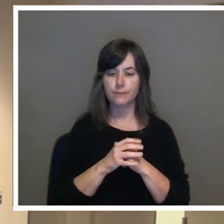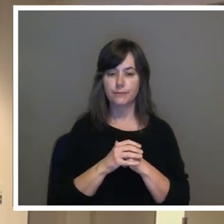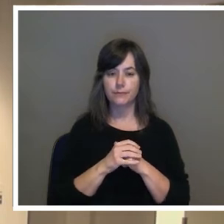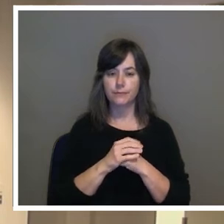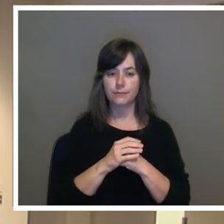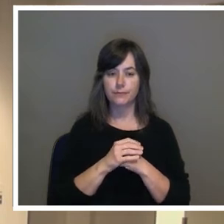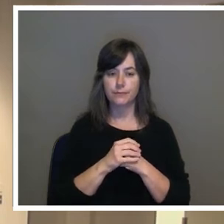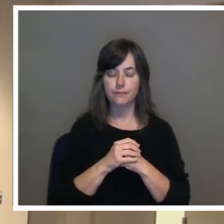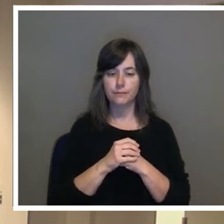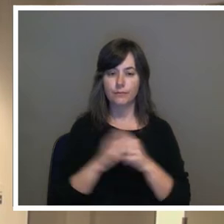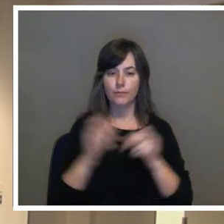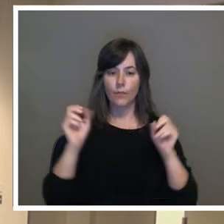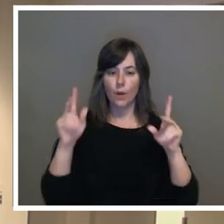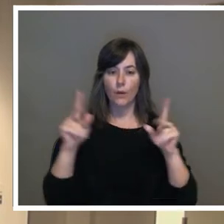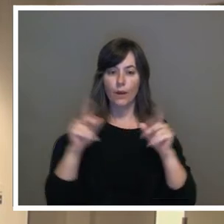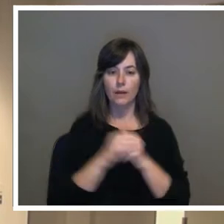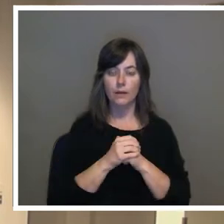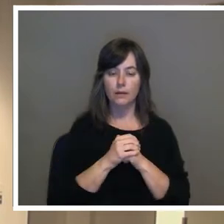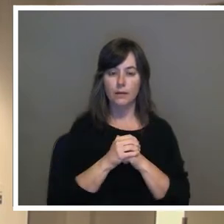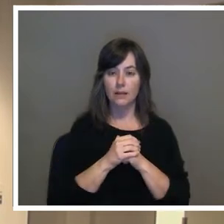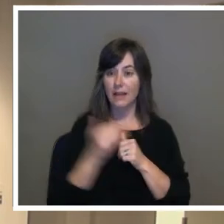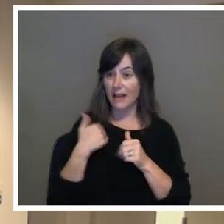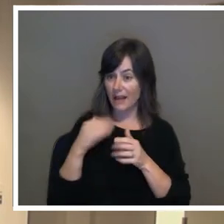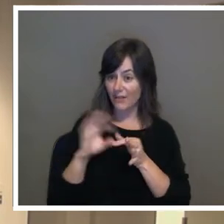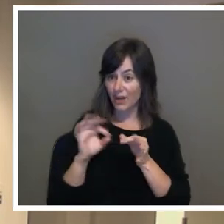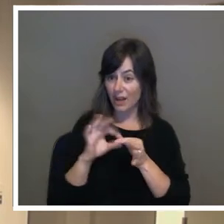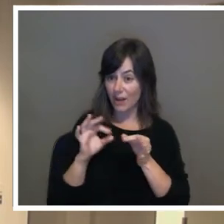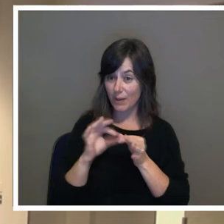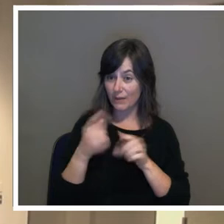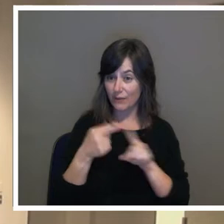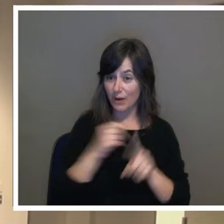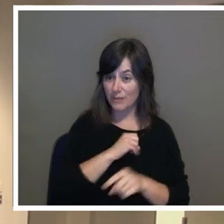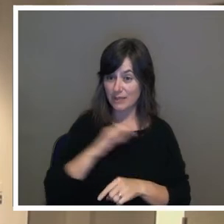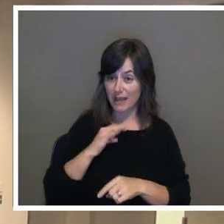okay is there a comment from the staff please